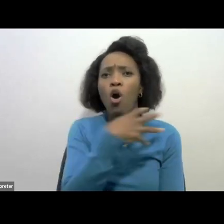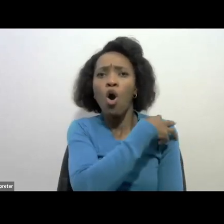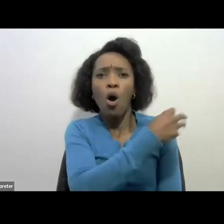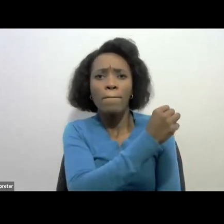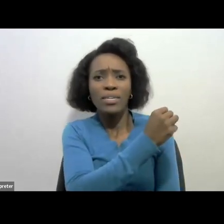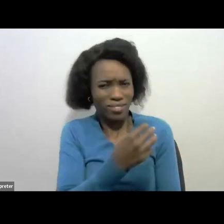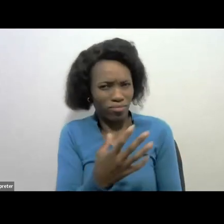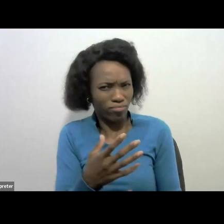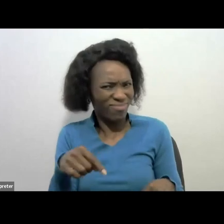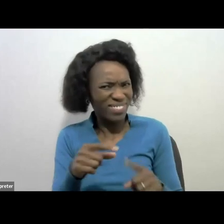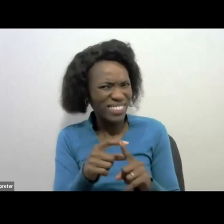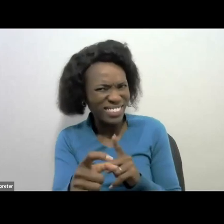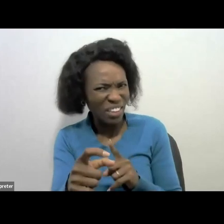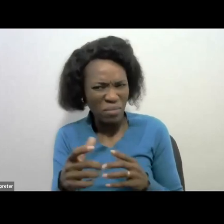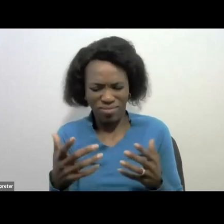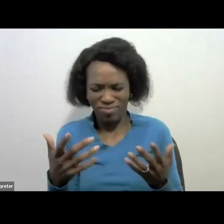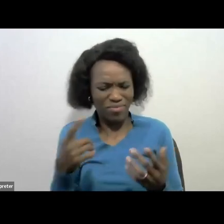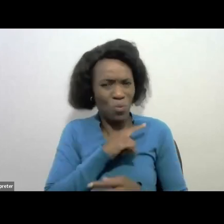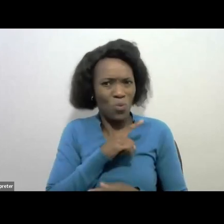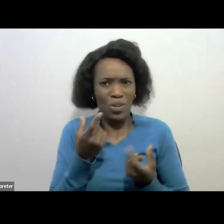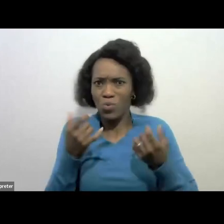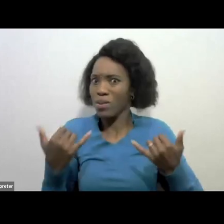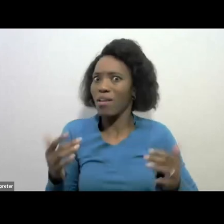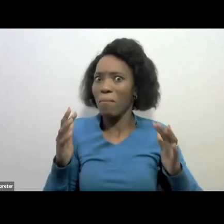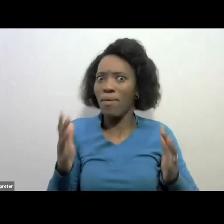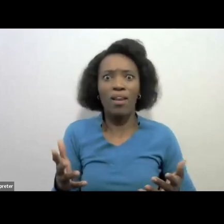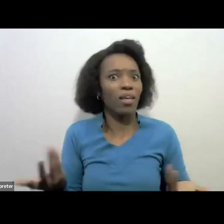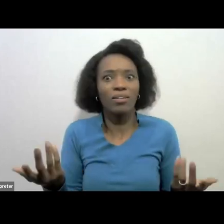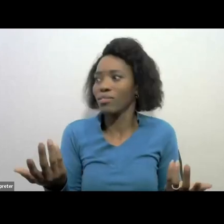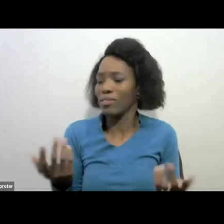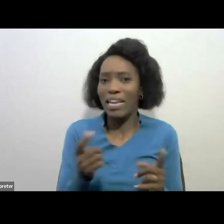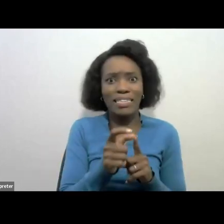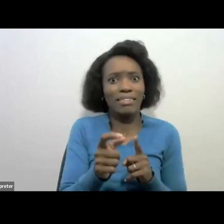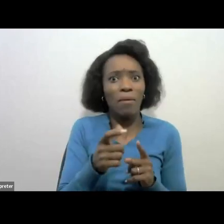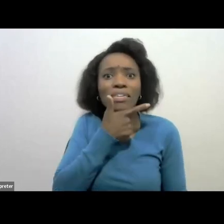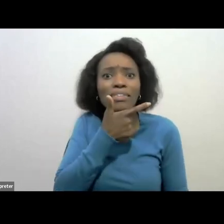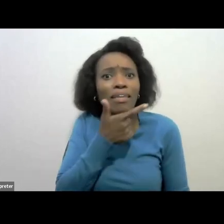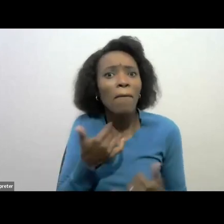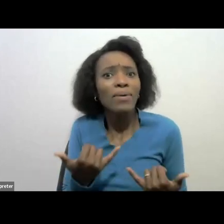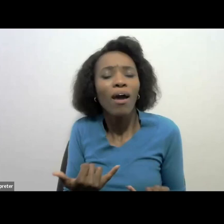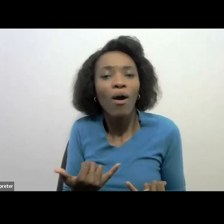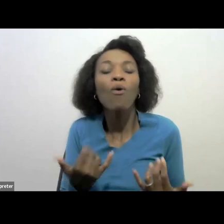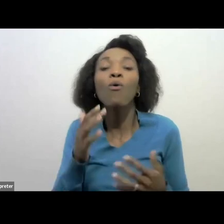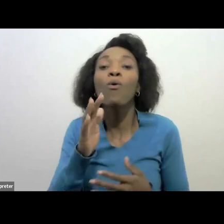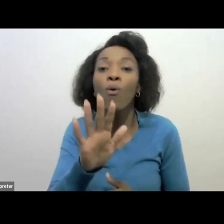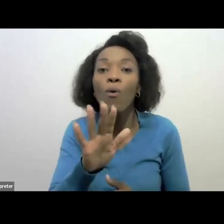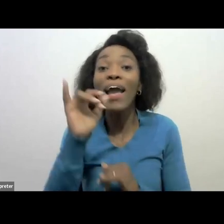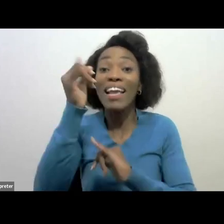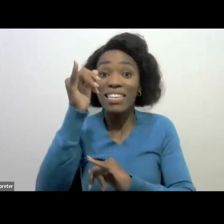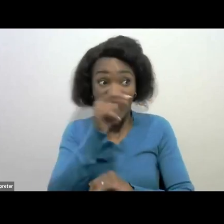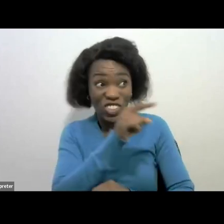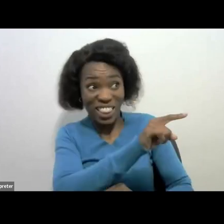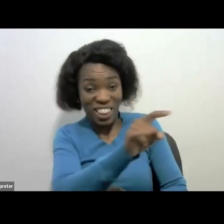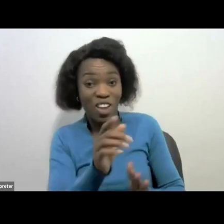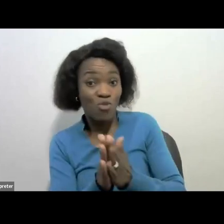December? Why are we doing this session only now in December? And I said, it was the industry that requested this